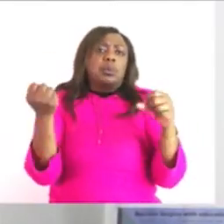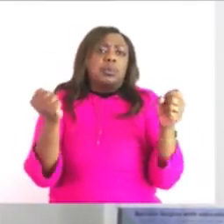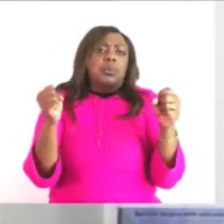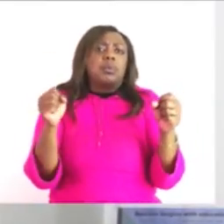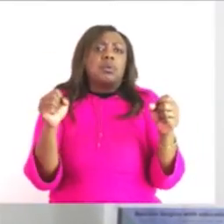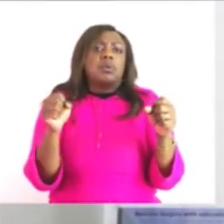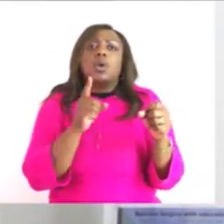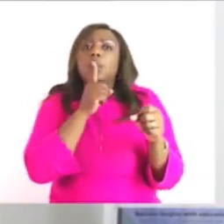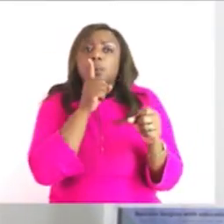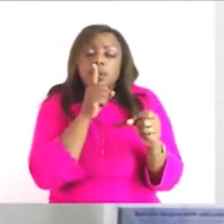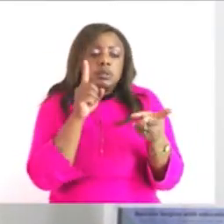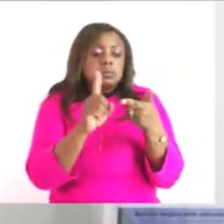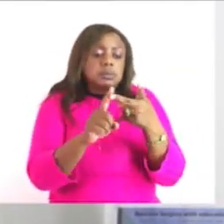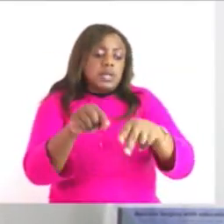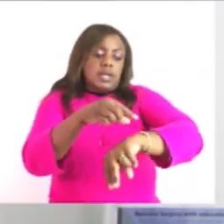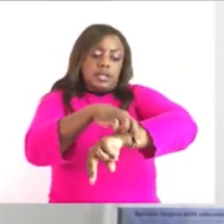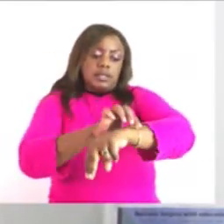the um